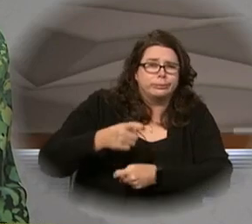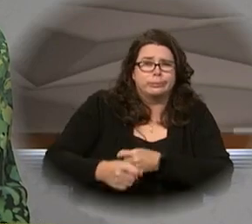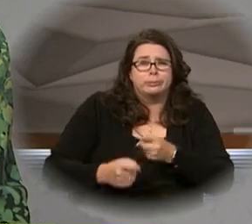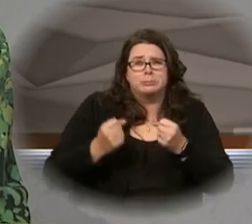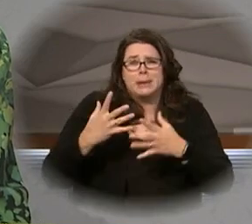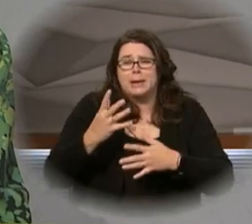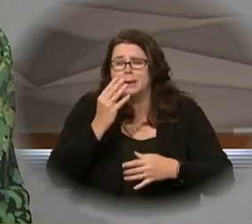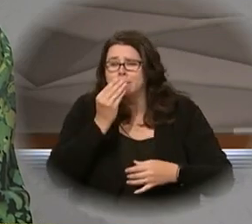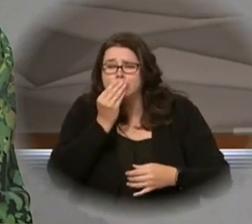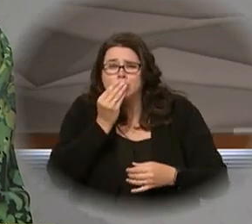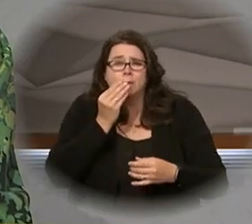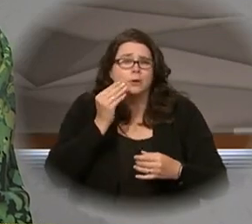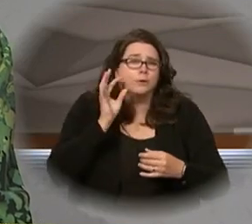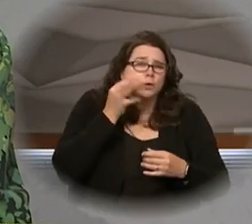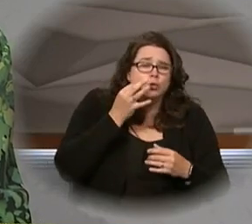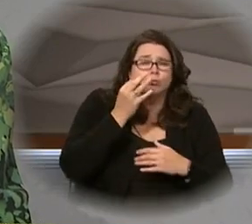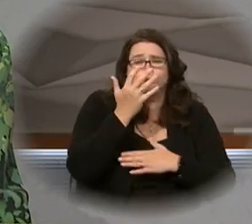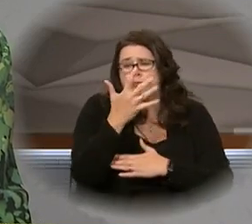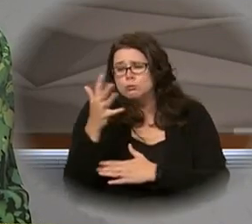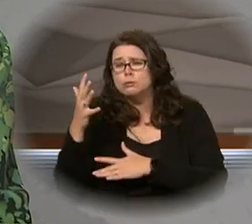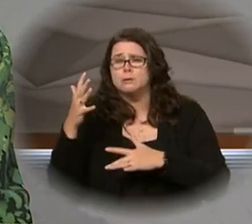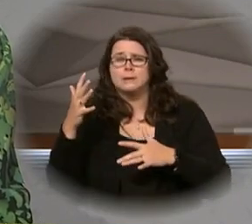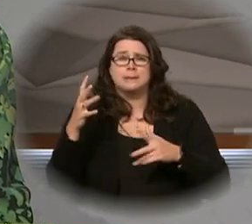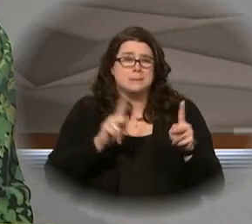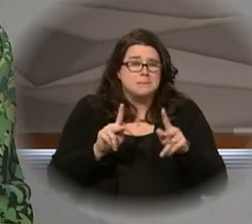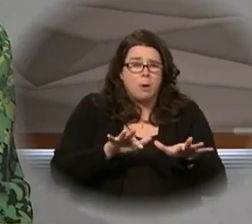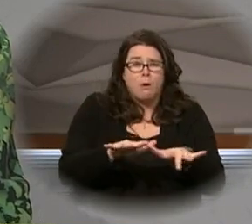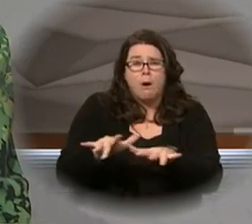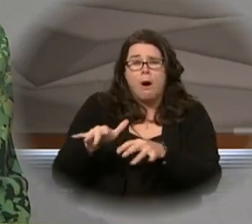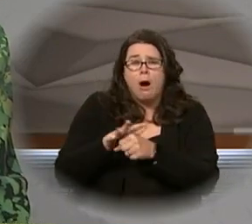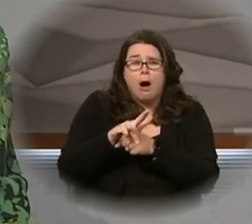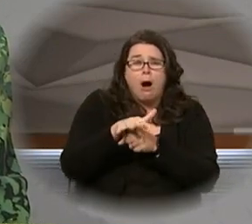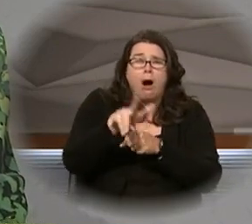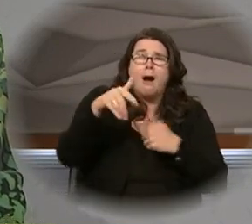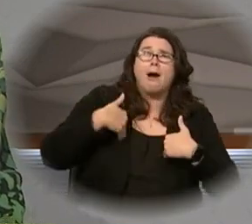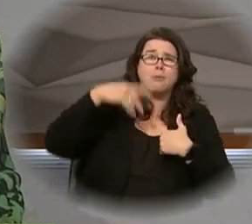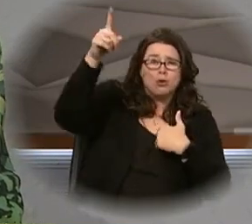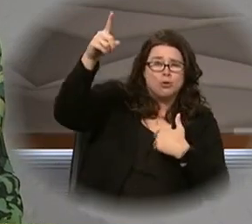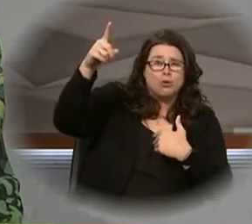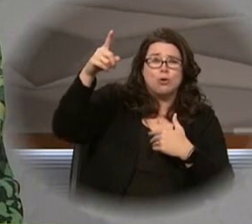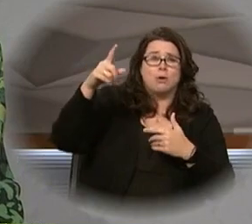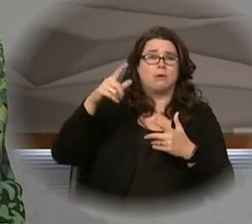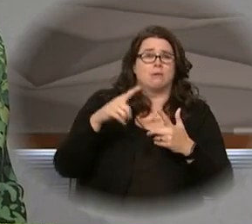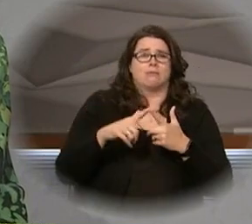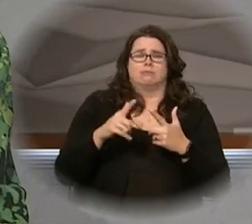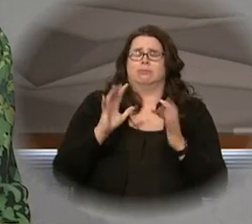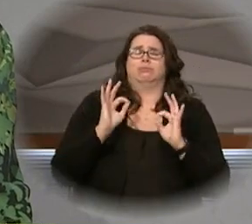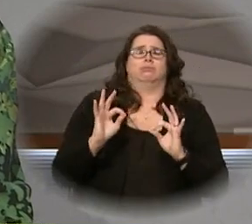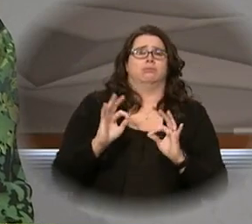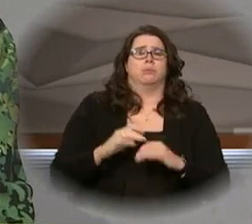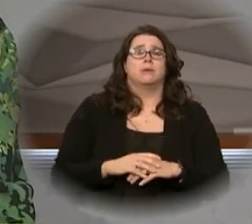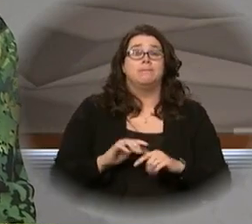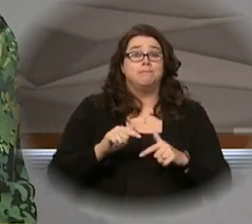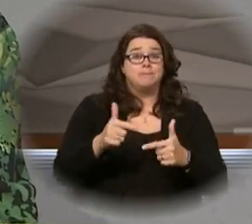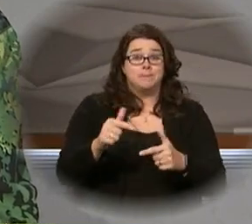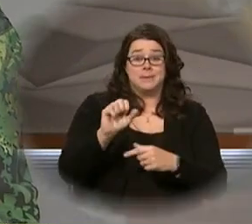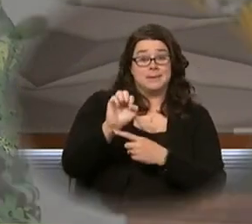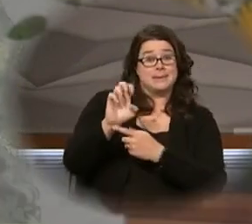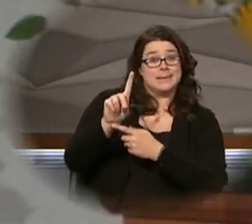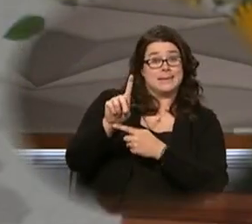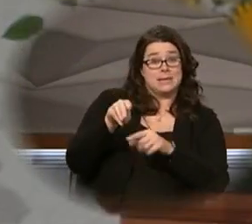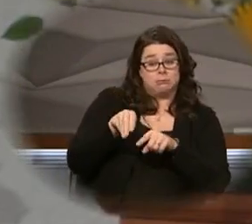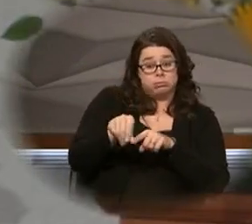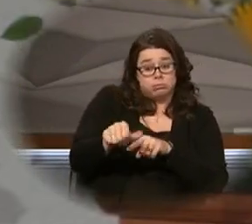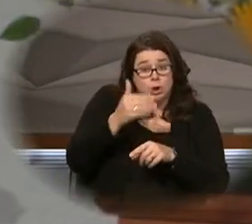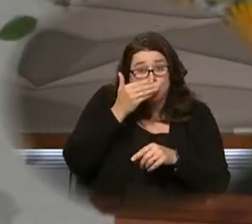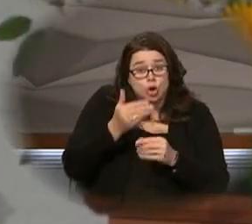the untilled meadows overflow with it and rejoicing closes the hills. The seed that